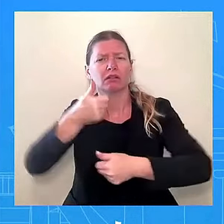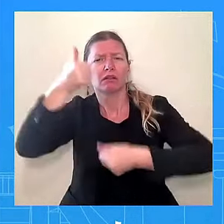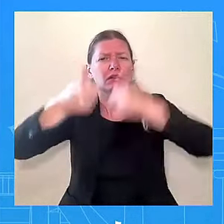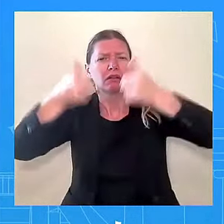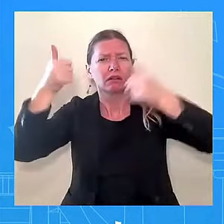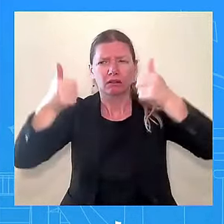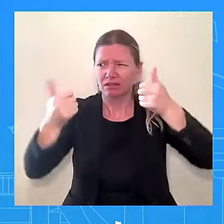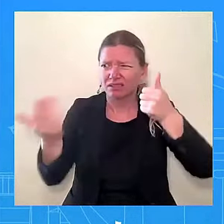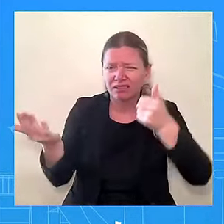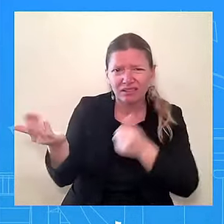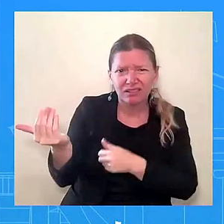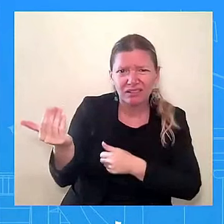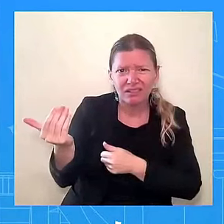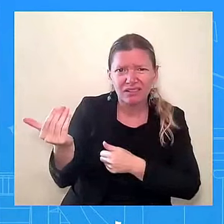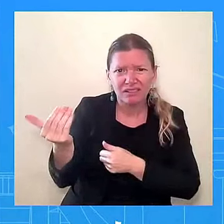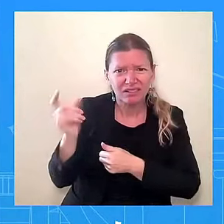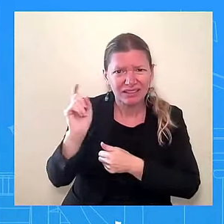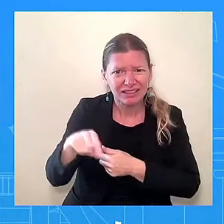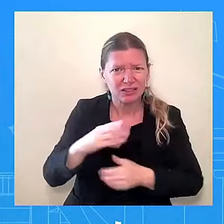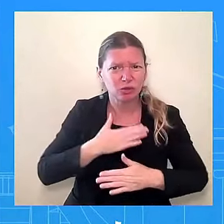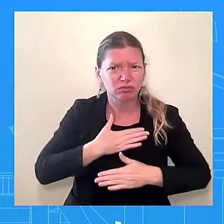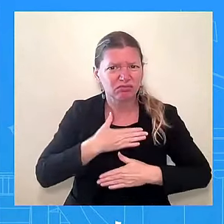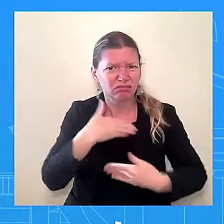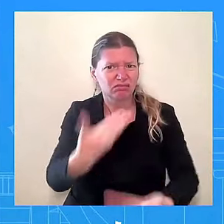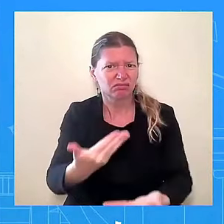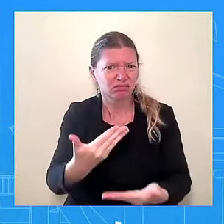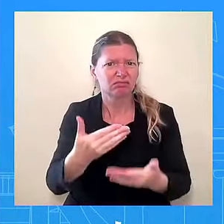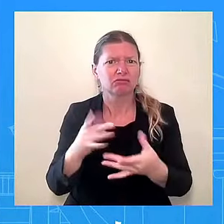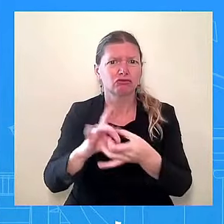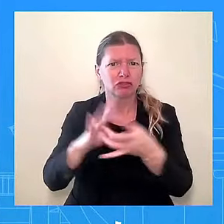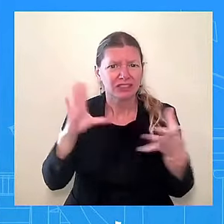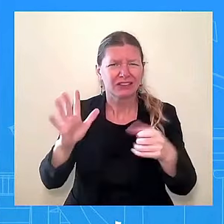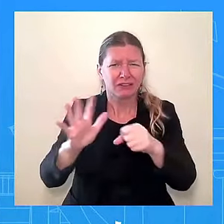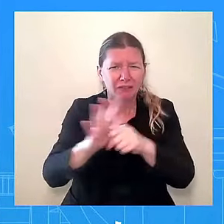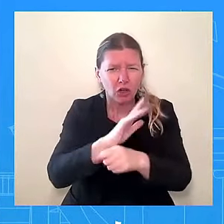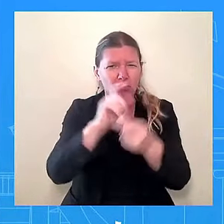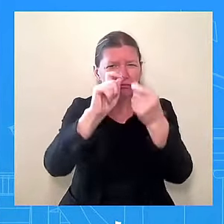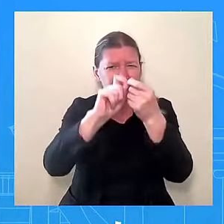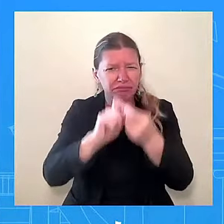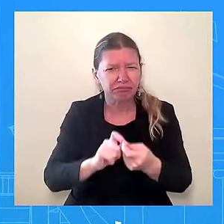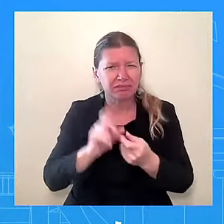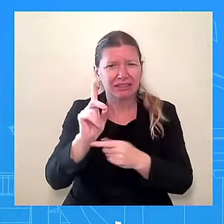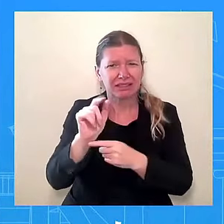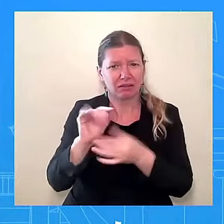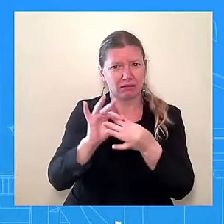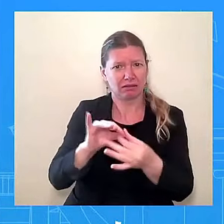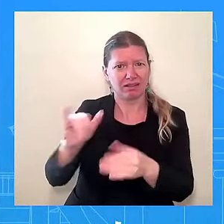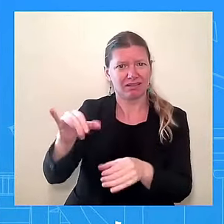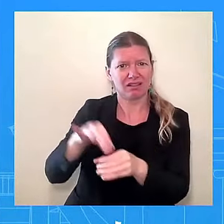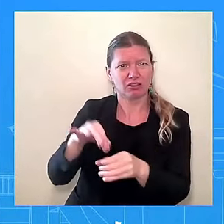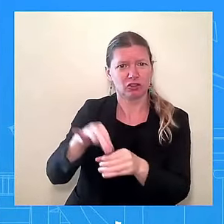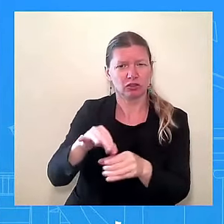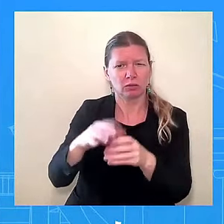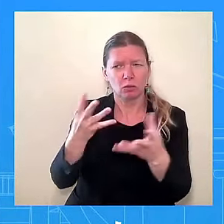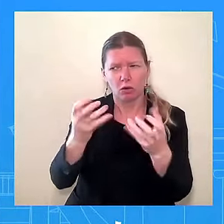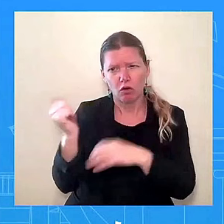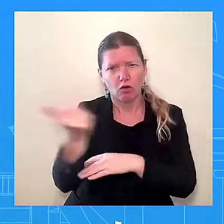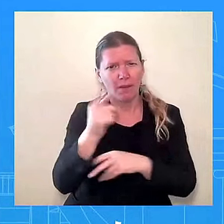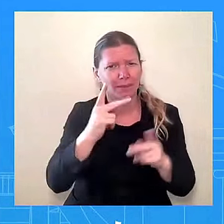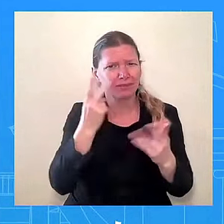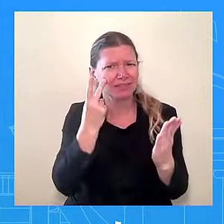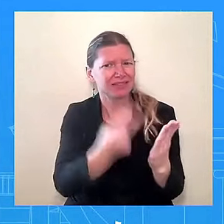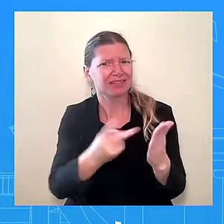results. You may have seen the Carter Center, an independent observer, just earlier this morning released a report stating that, quote,